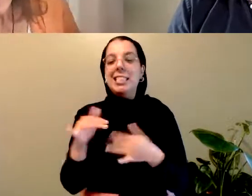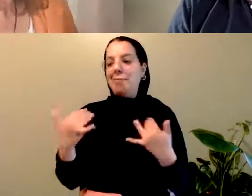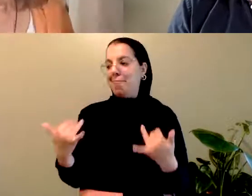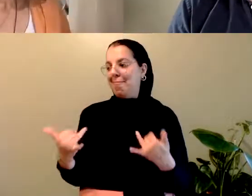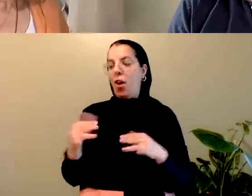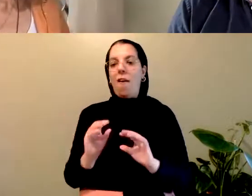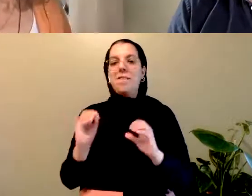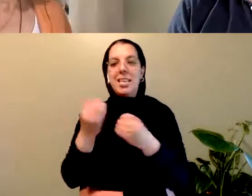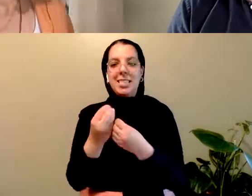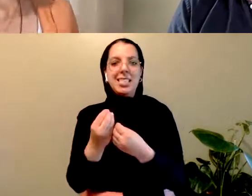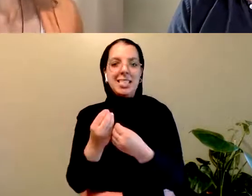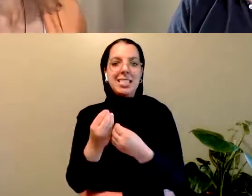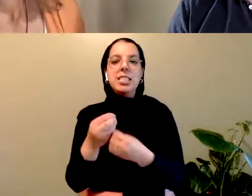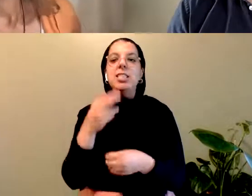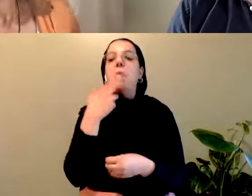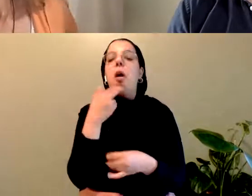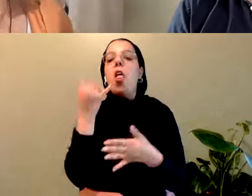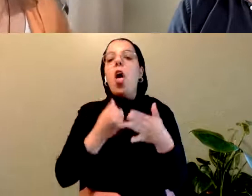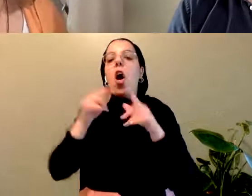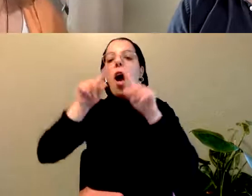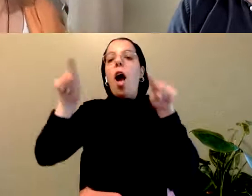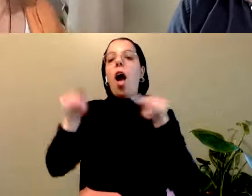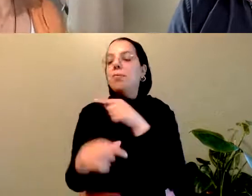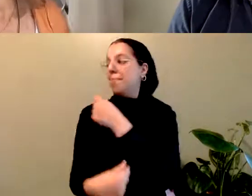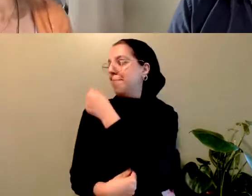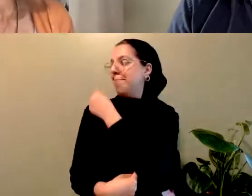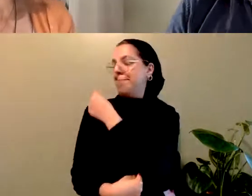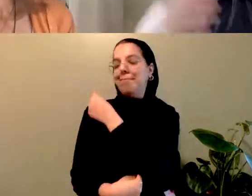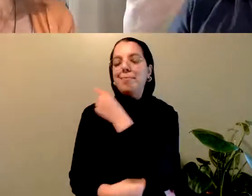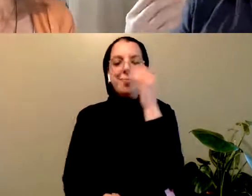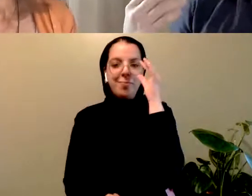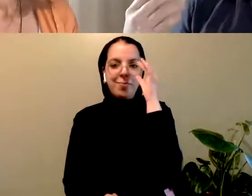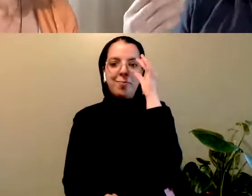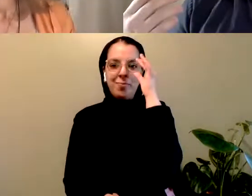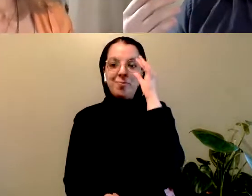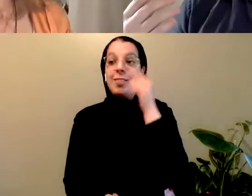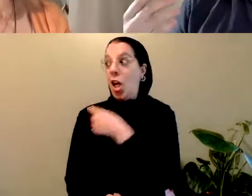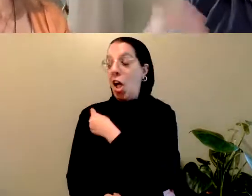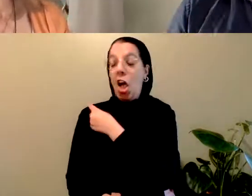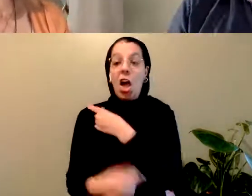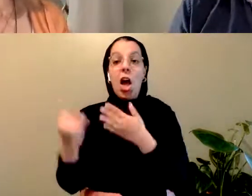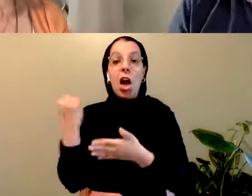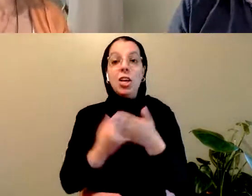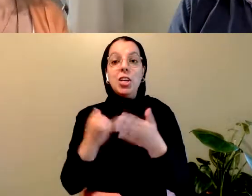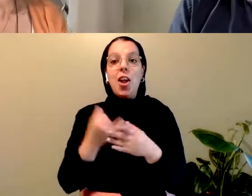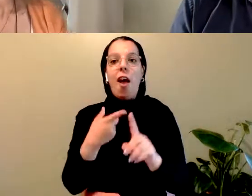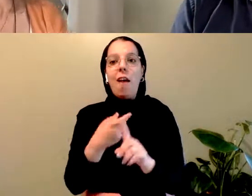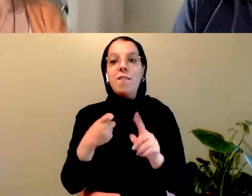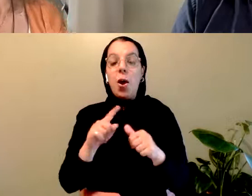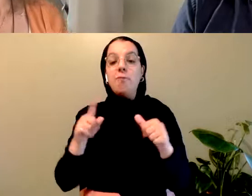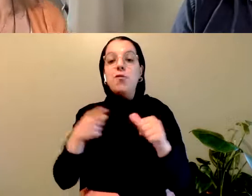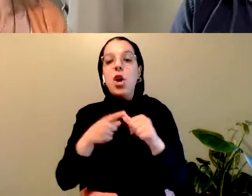have a small art piece behind my shoulder. It's actually from the original production of Where the Blood